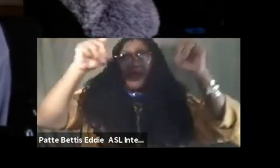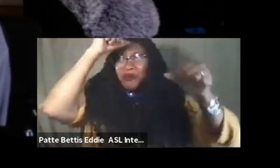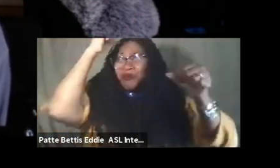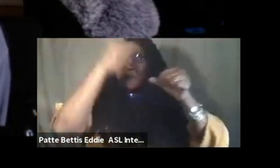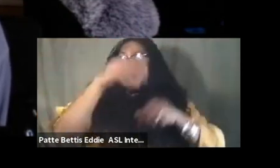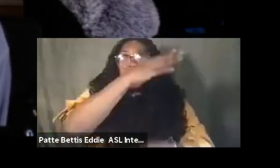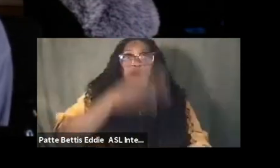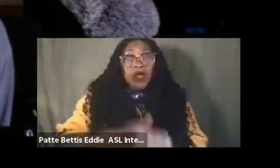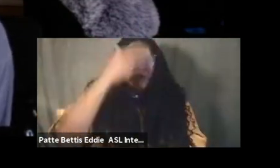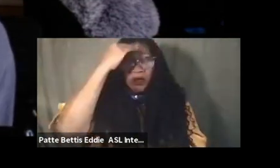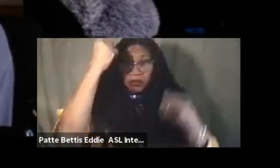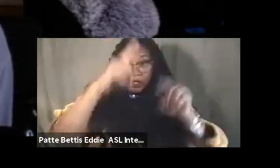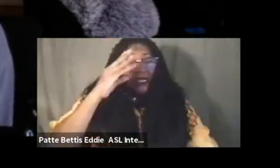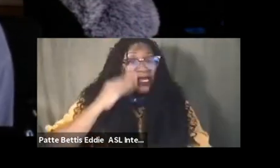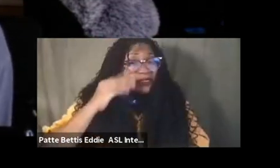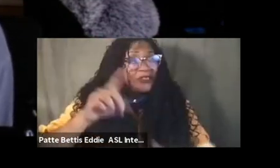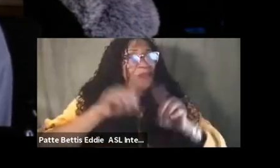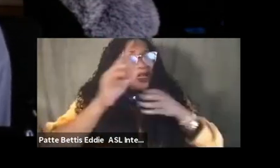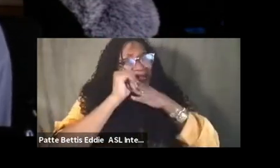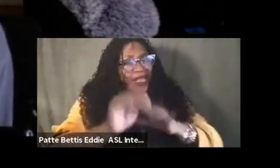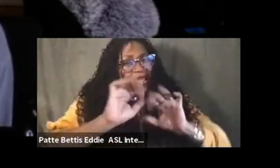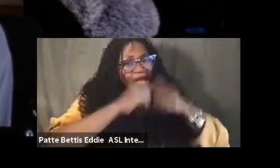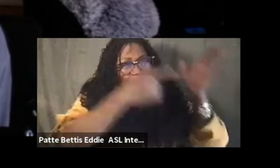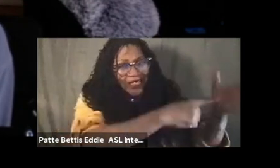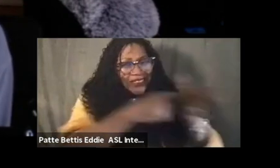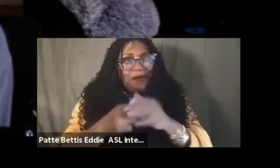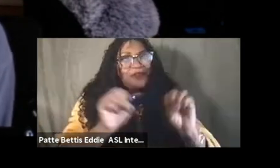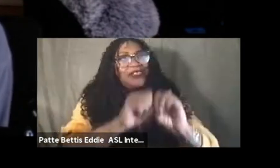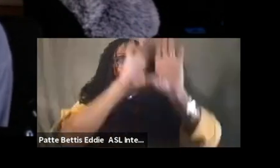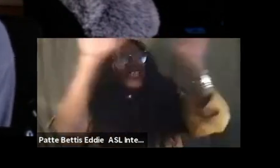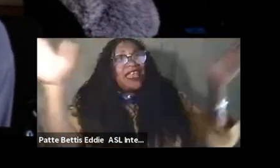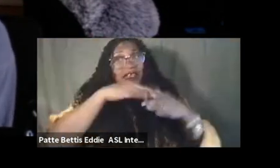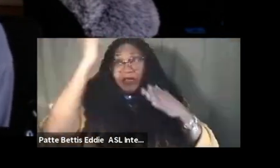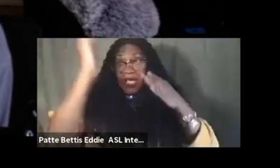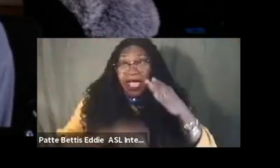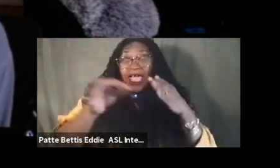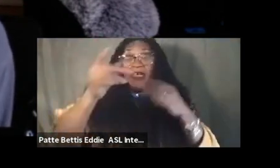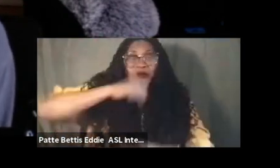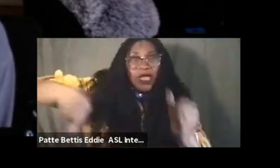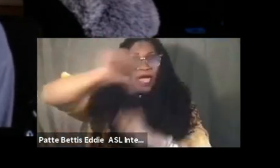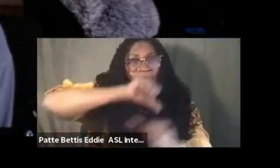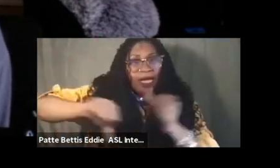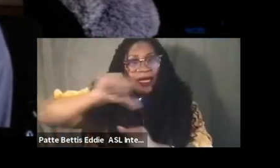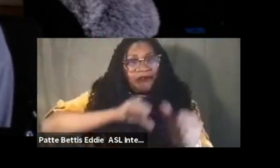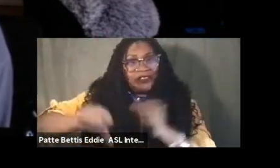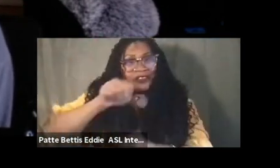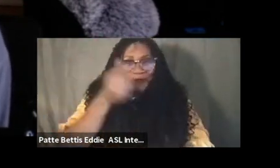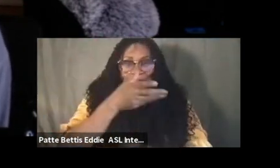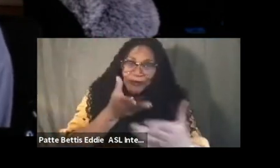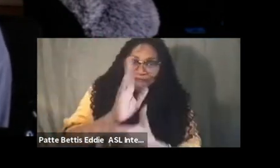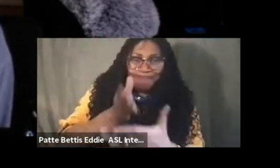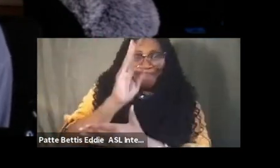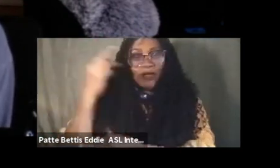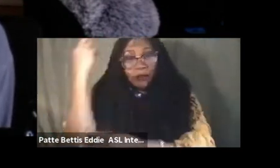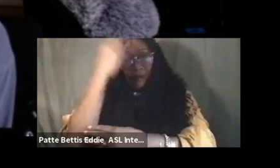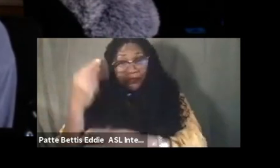the next person's been through lead by example shine a little light in the end if we got each other everything i serpents lurking find your purpose